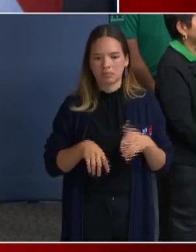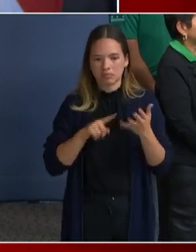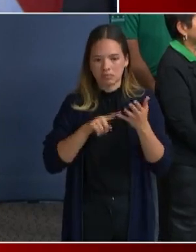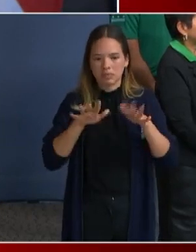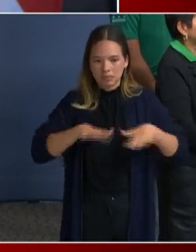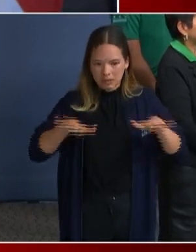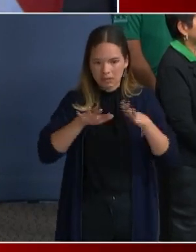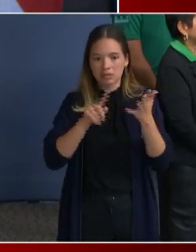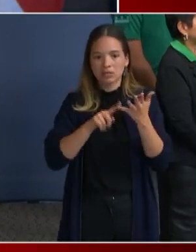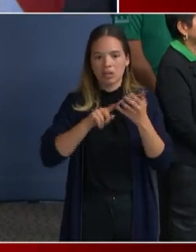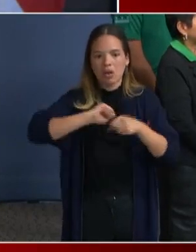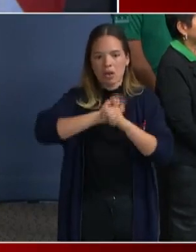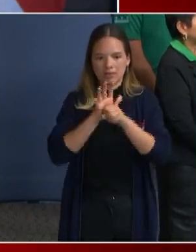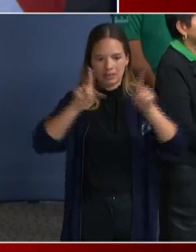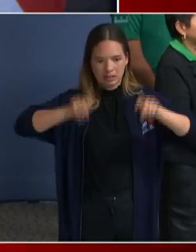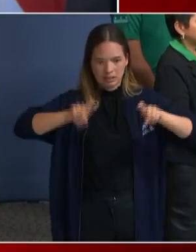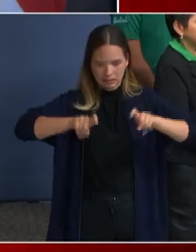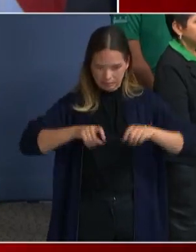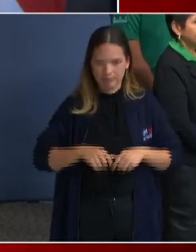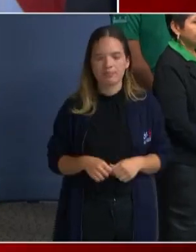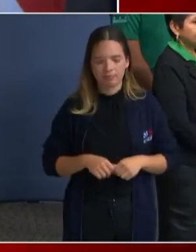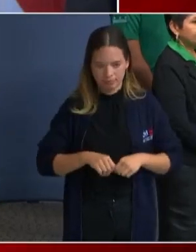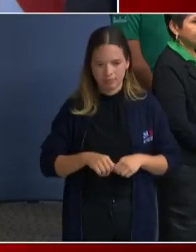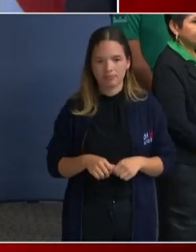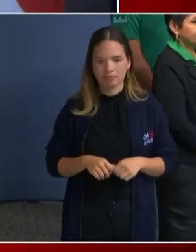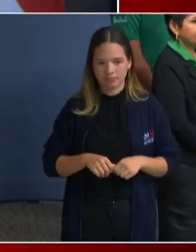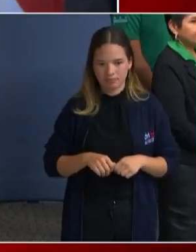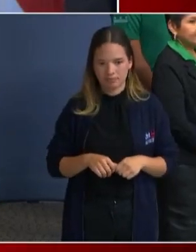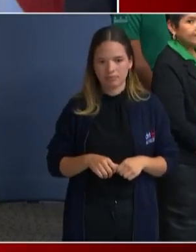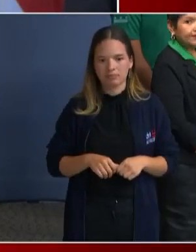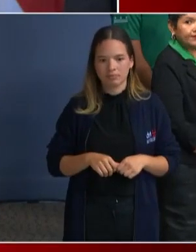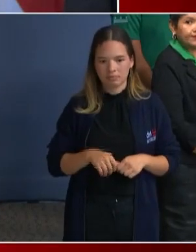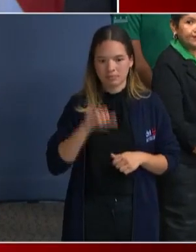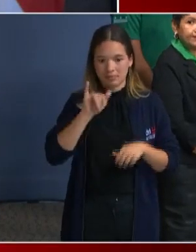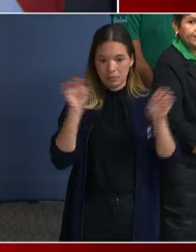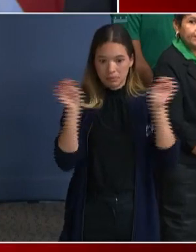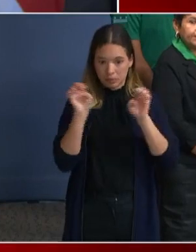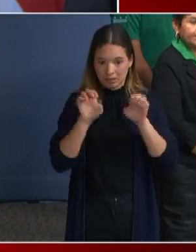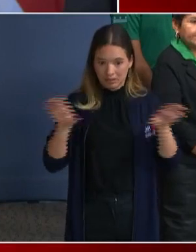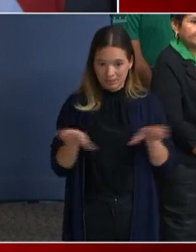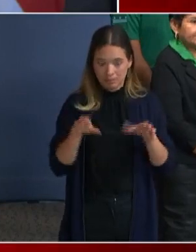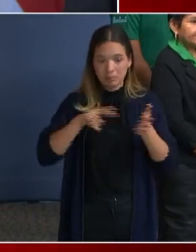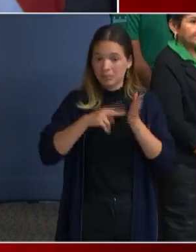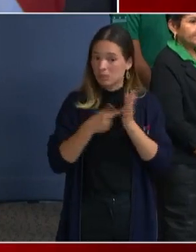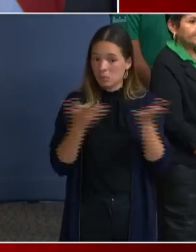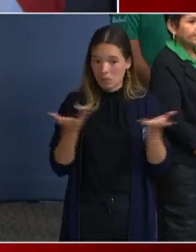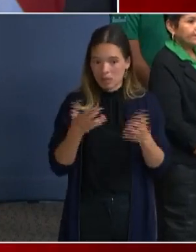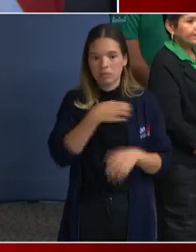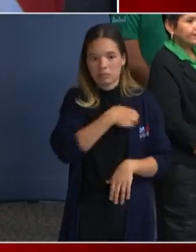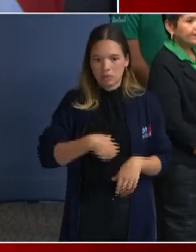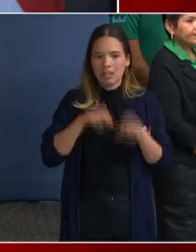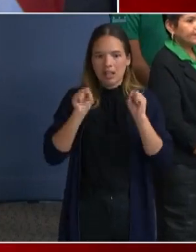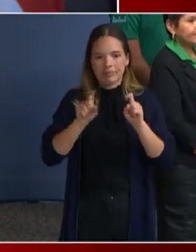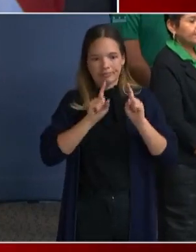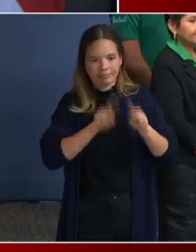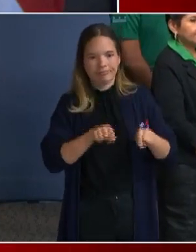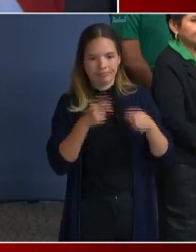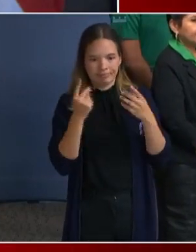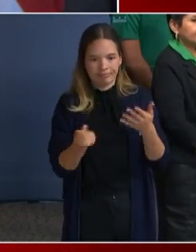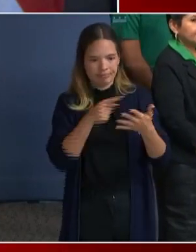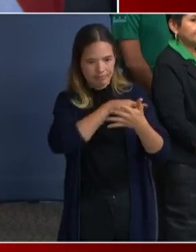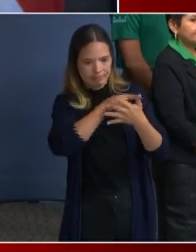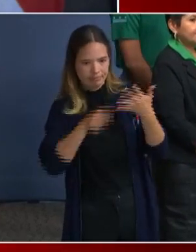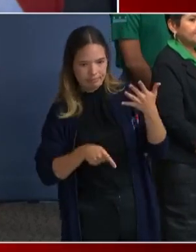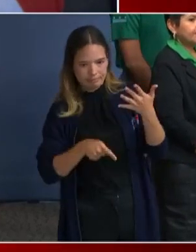This will allow the executive to answer every demand in our letter. And my hope is that all the members who joined me on that